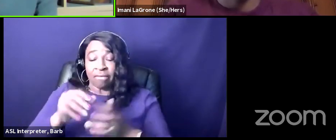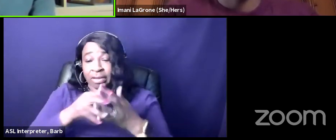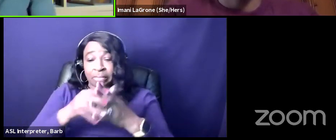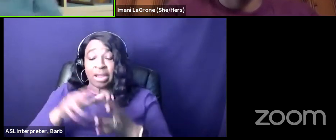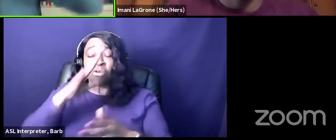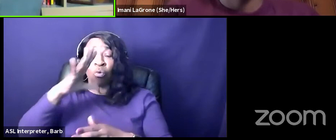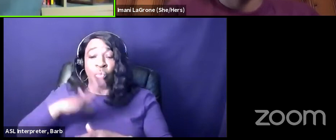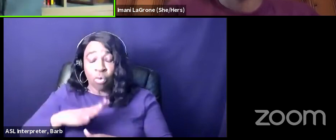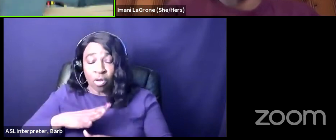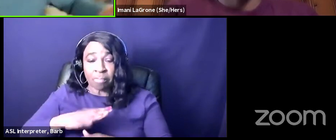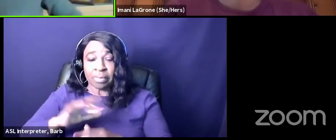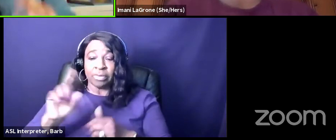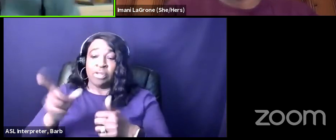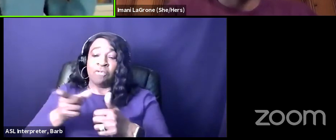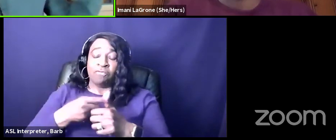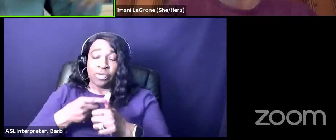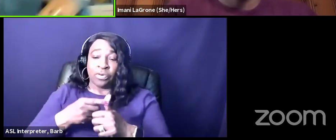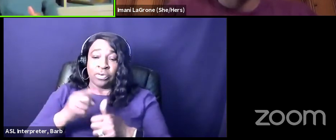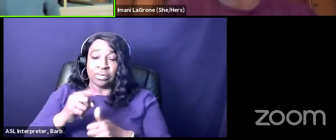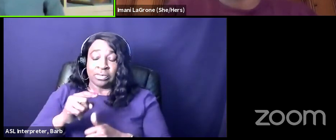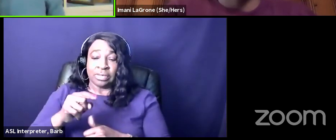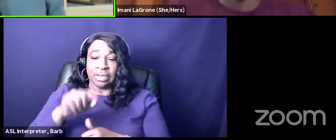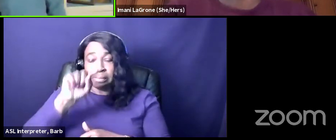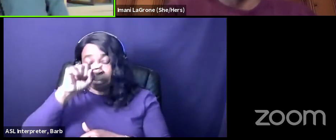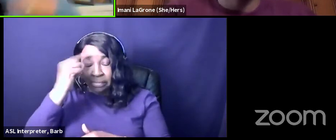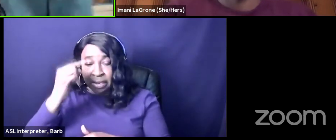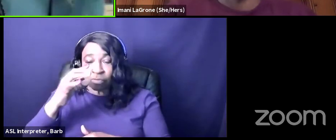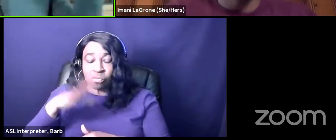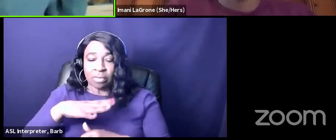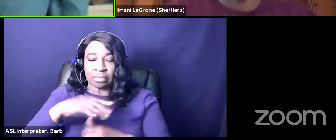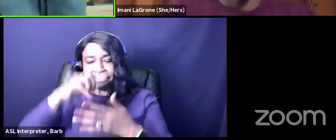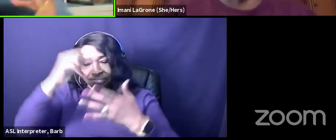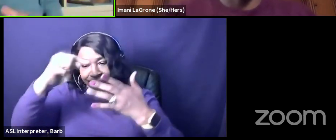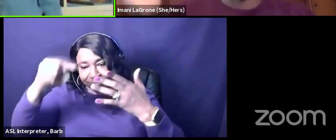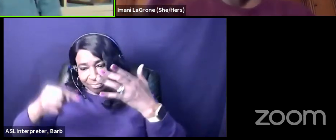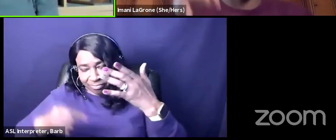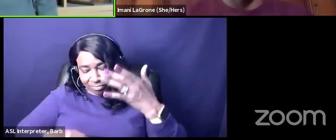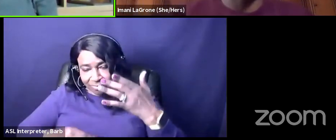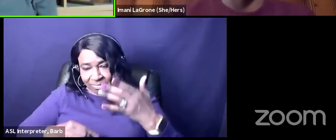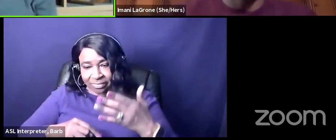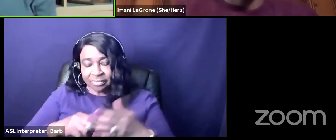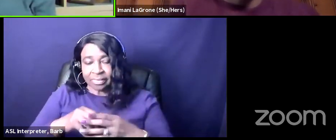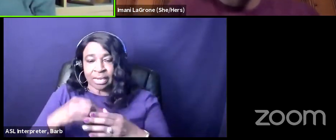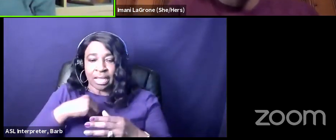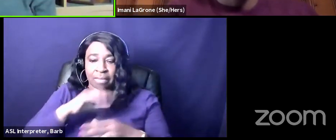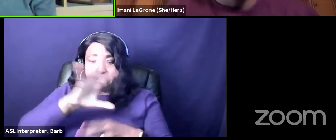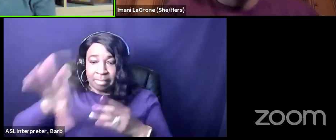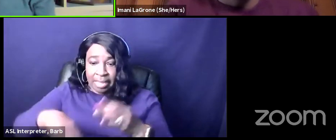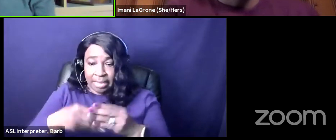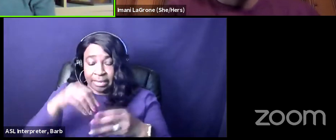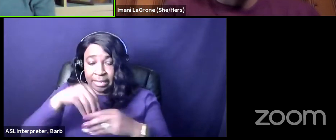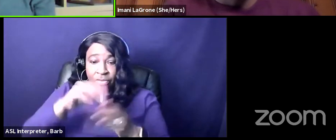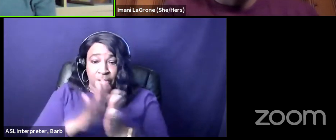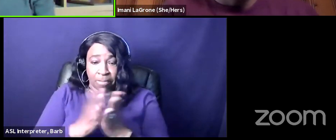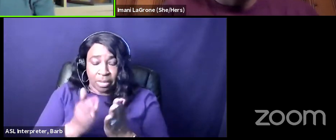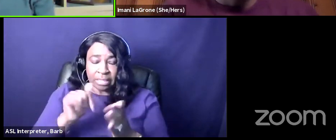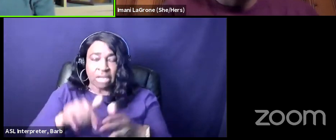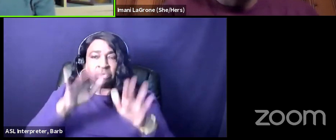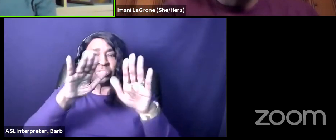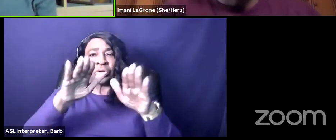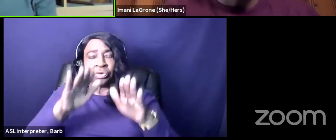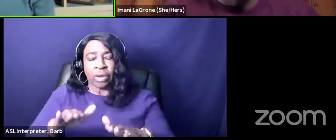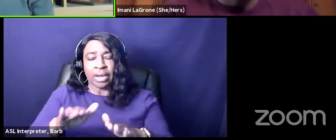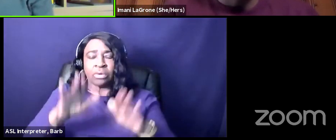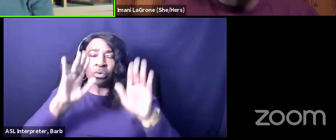first woman first asian-american i mean all the things right give me all the demographics put them in a ball um it was great and it was a great